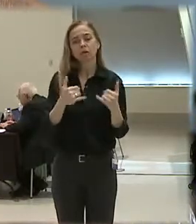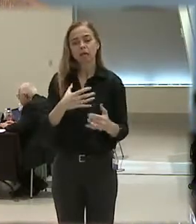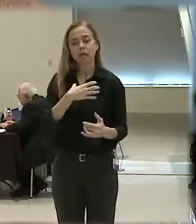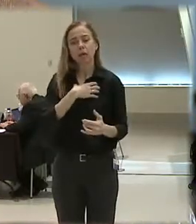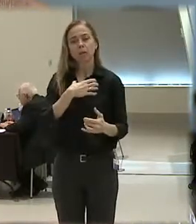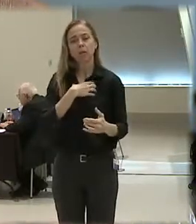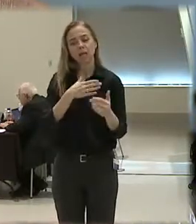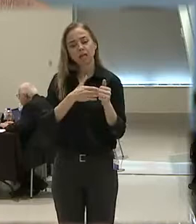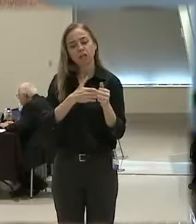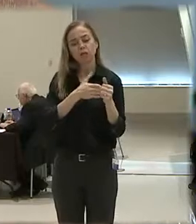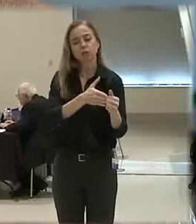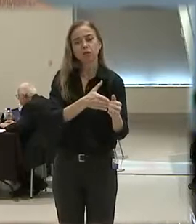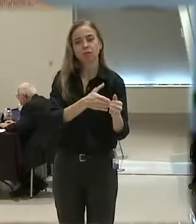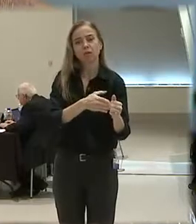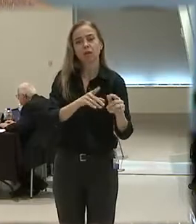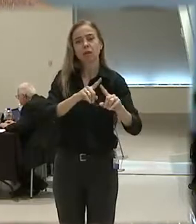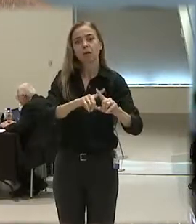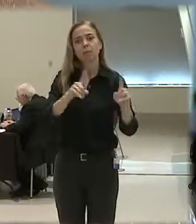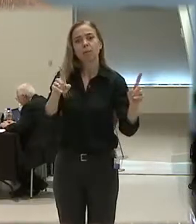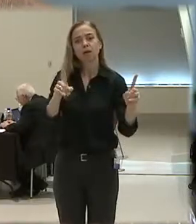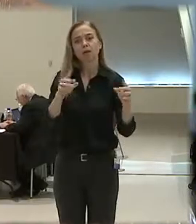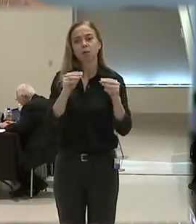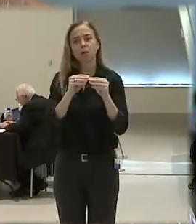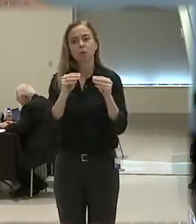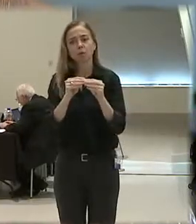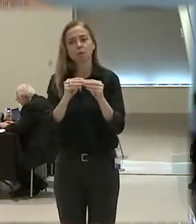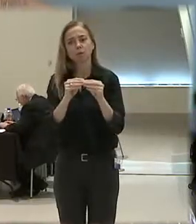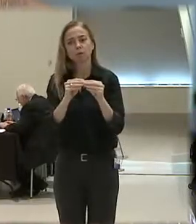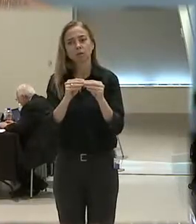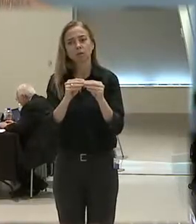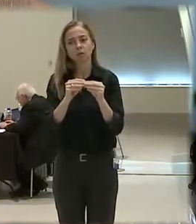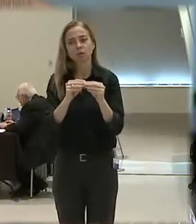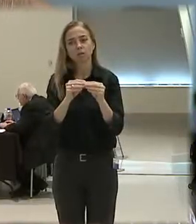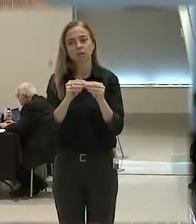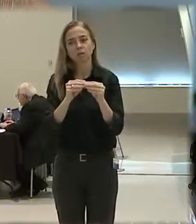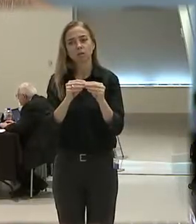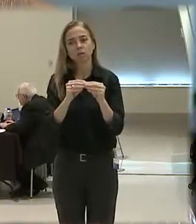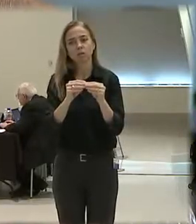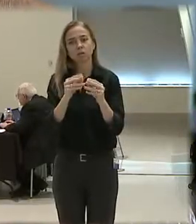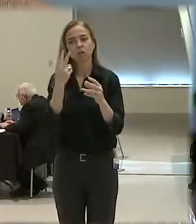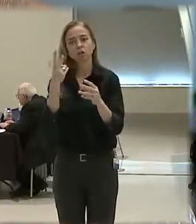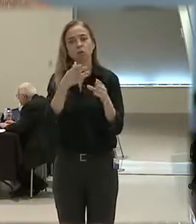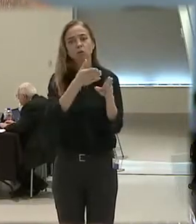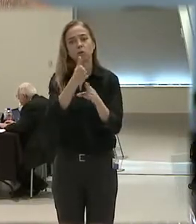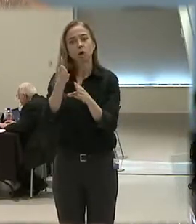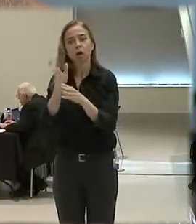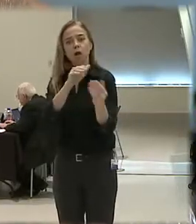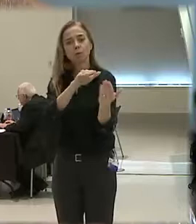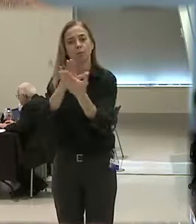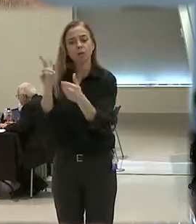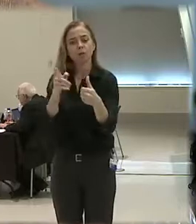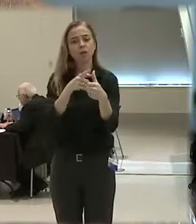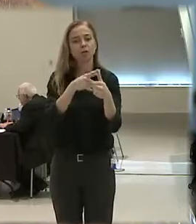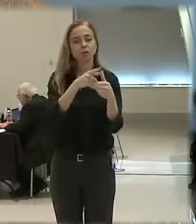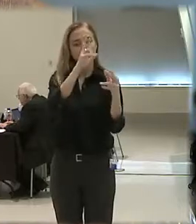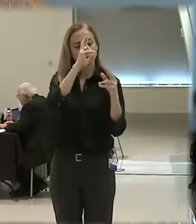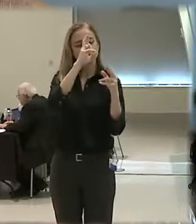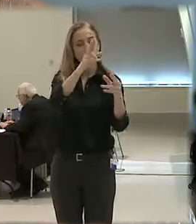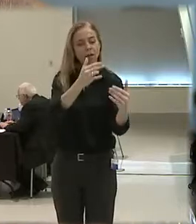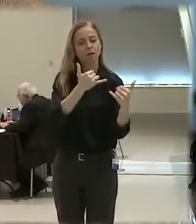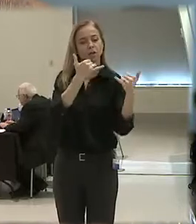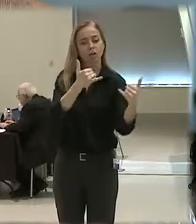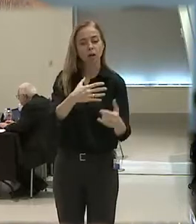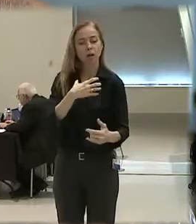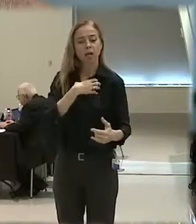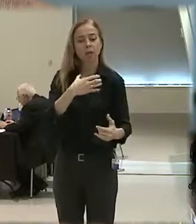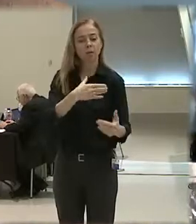-driven, but more importantly, proactively engaged. What does that mean? This would be a two-pronged approach. First, respecting the current approach, which is complaint